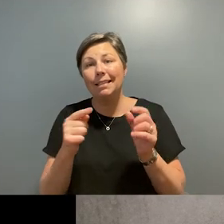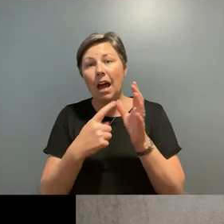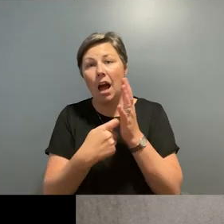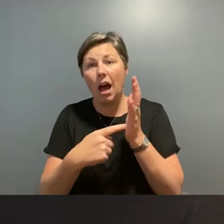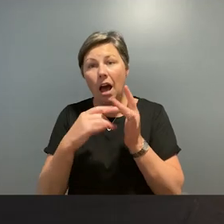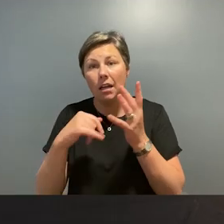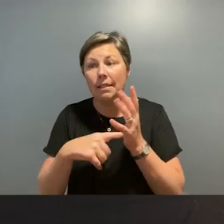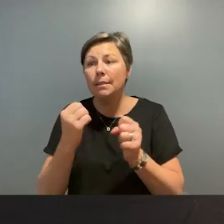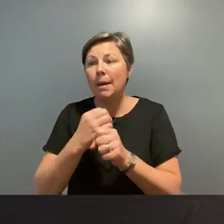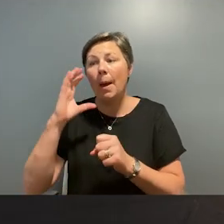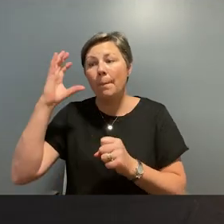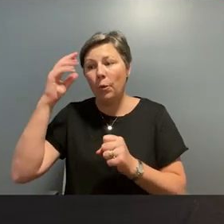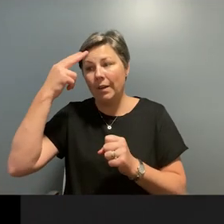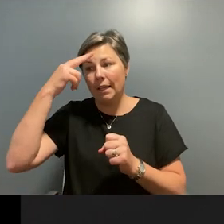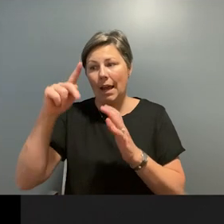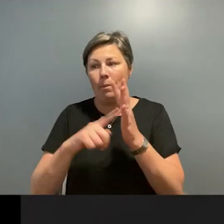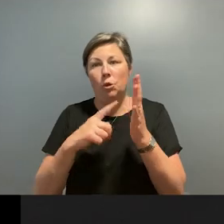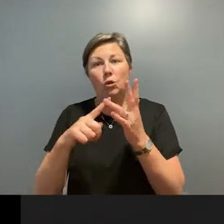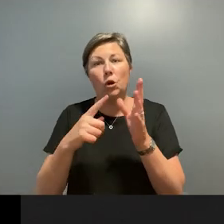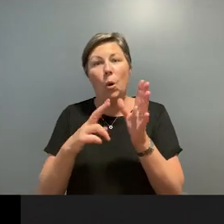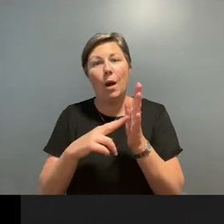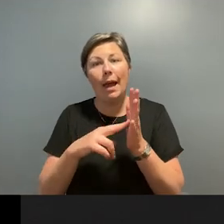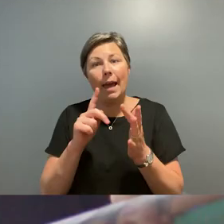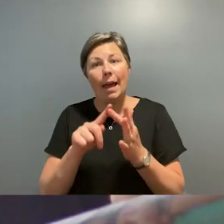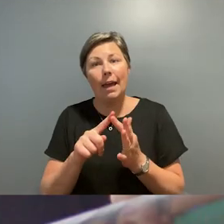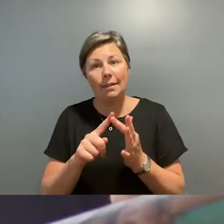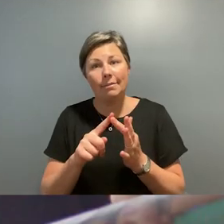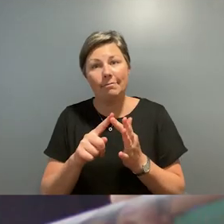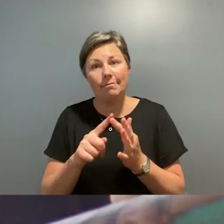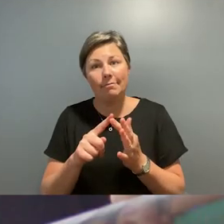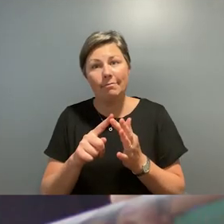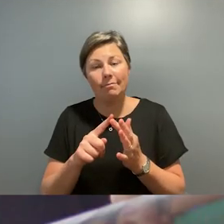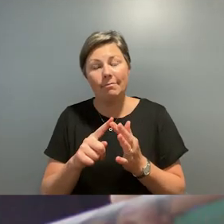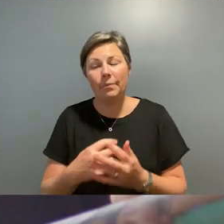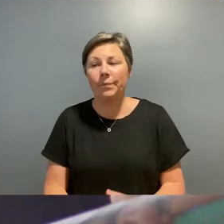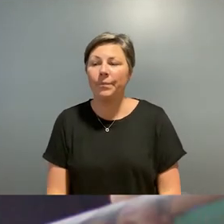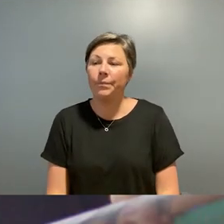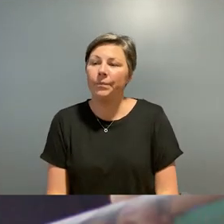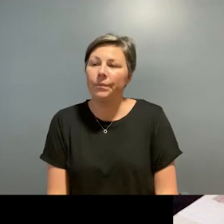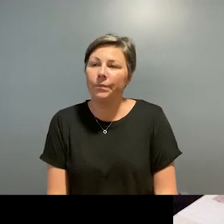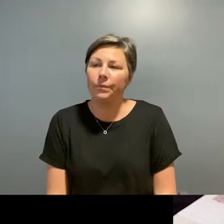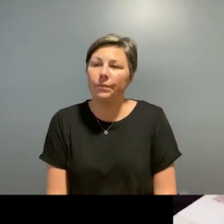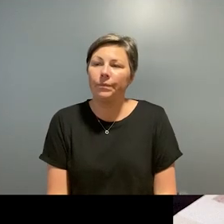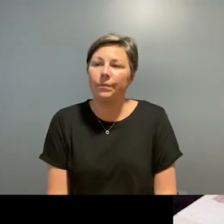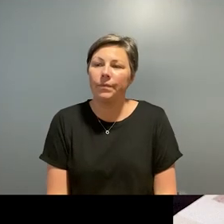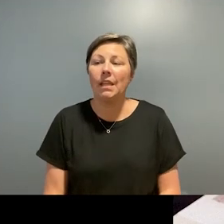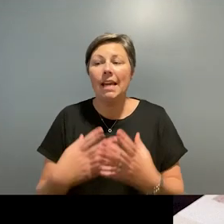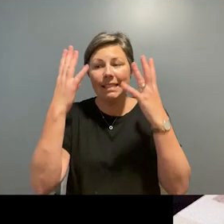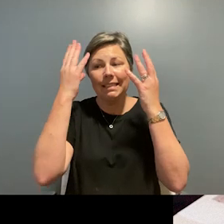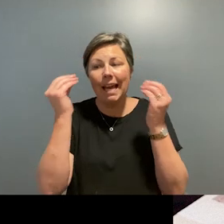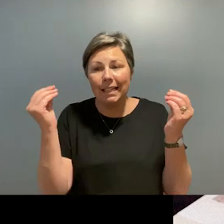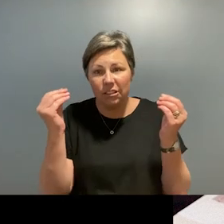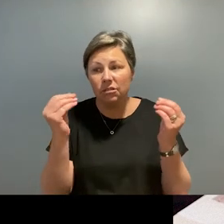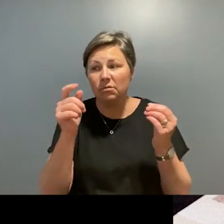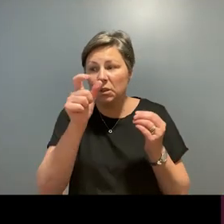remarkable film joanne which exemplifies the dichotomy of photography's power to both ruin and redeem a human life danish collective sarah